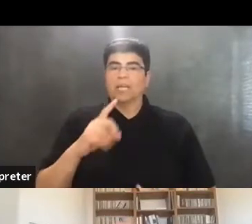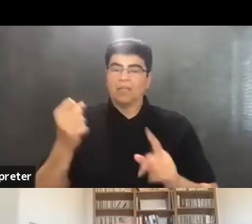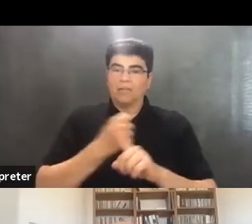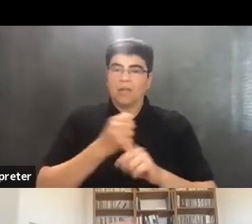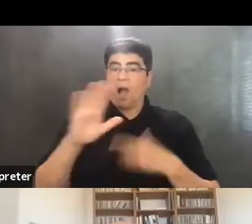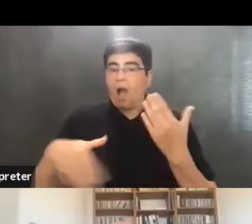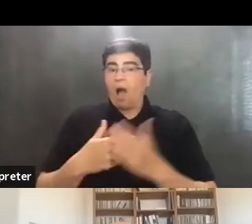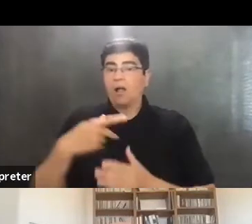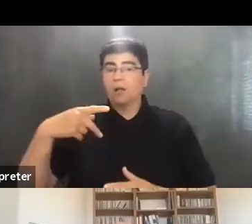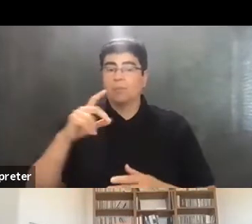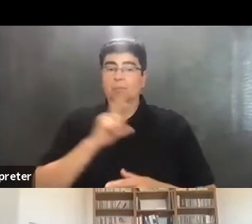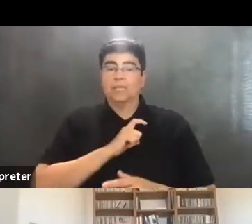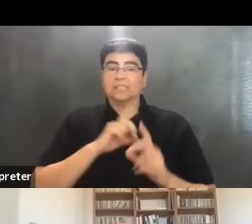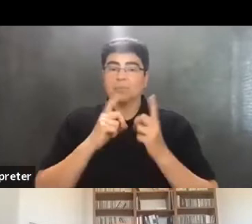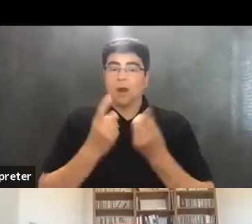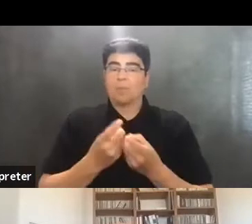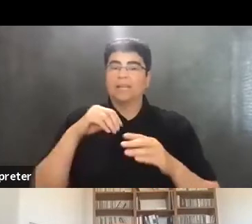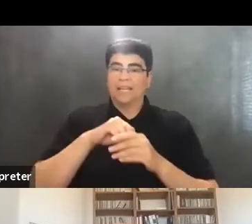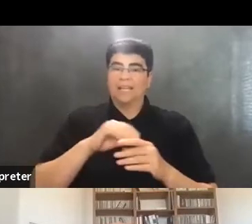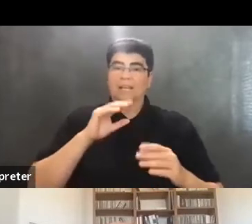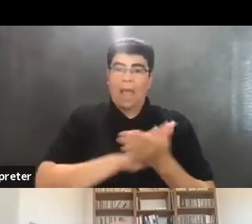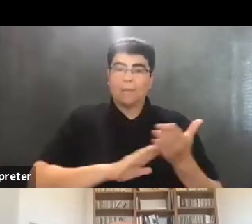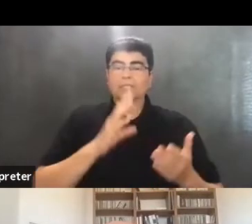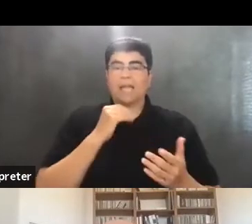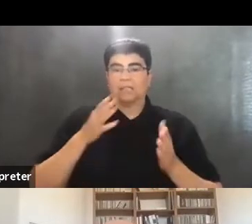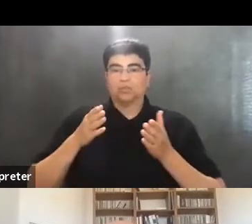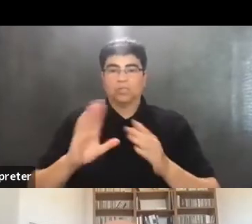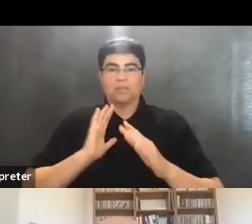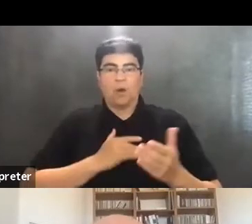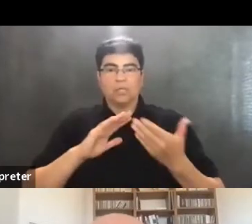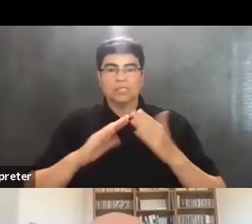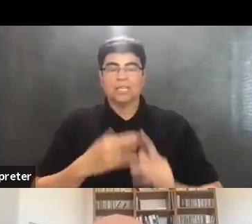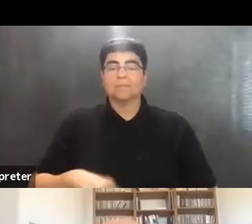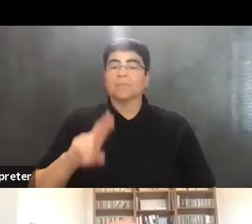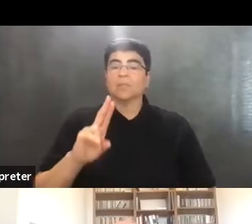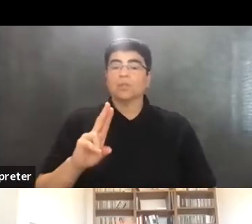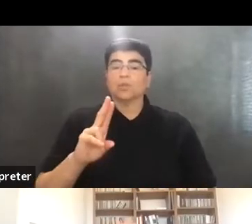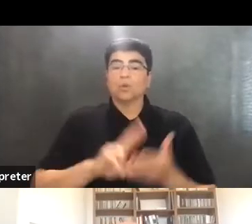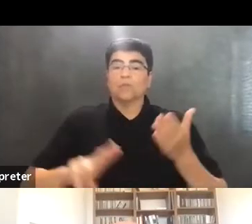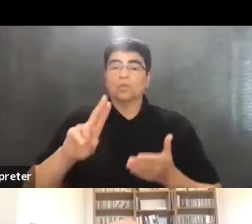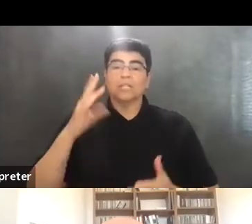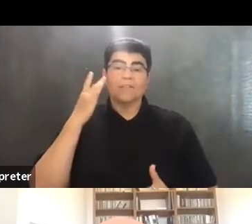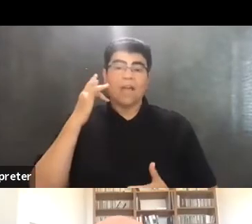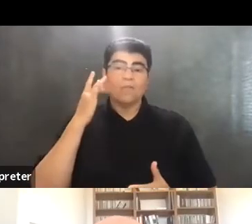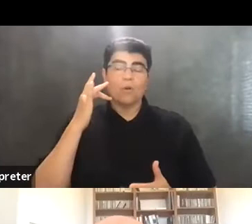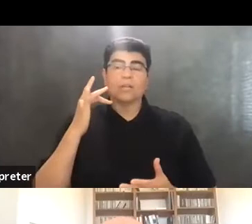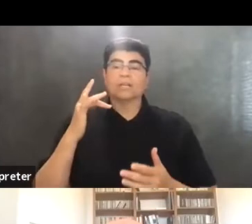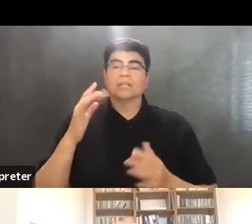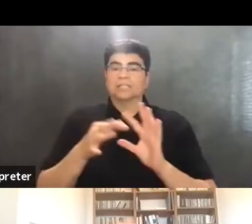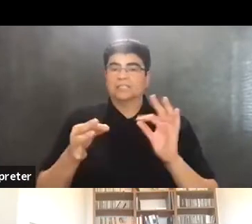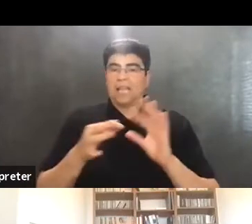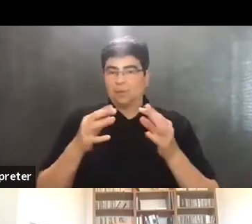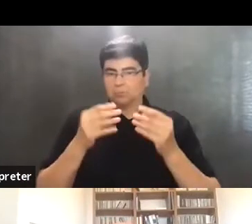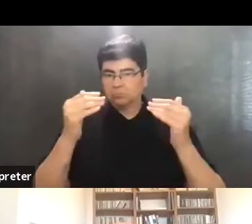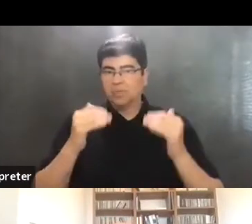campus and in the streets of our cities. The University of California, the statement goes on,